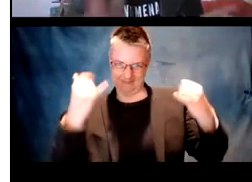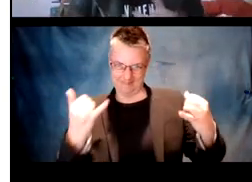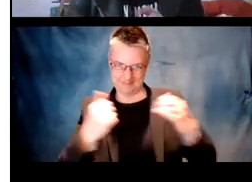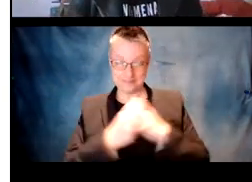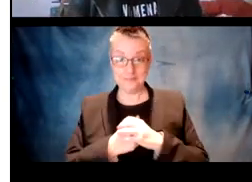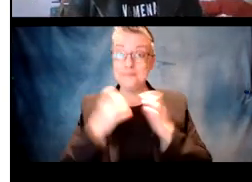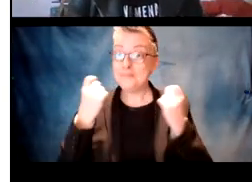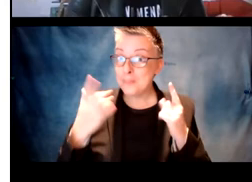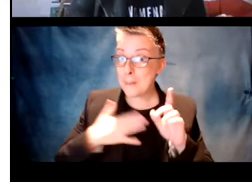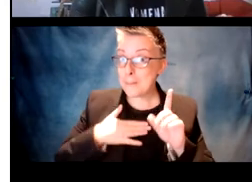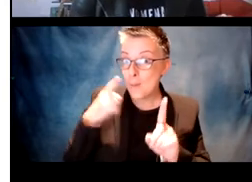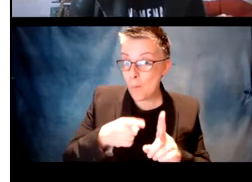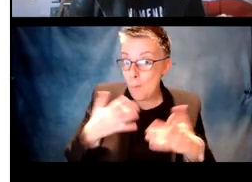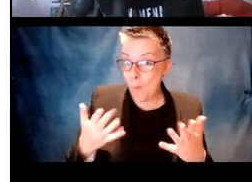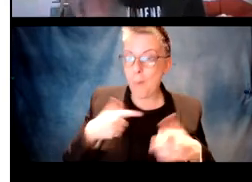directions and a thank you.